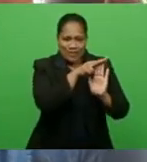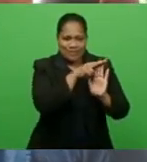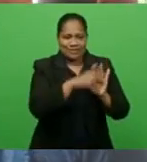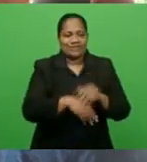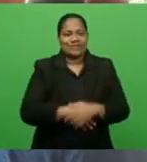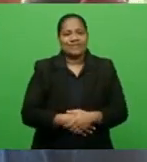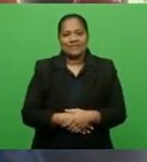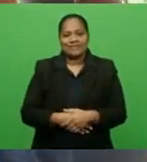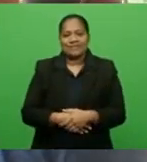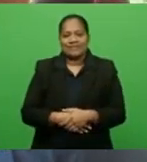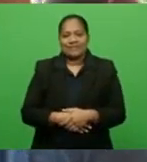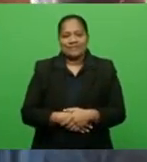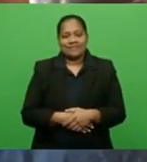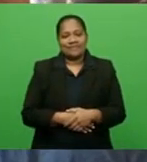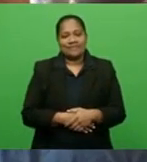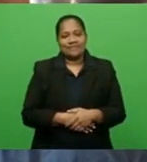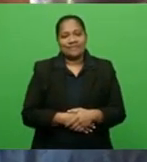Coast.